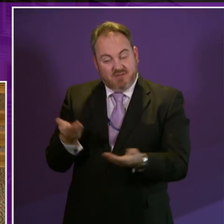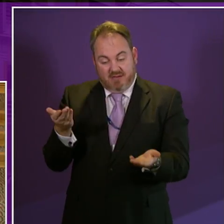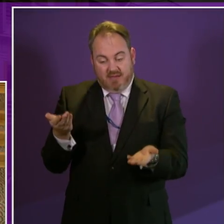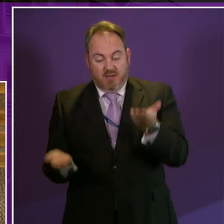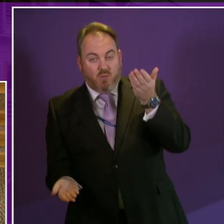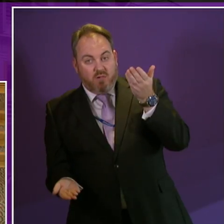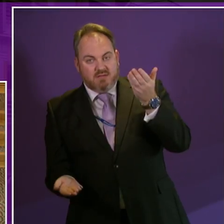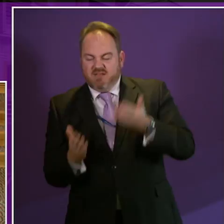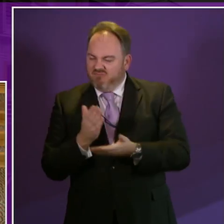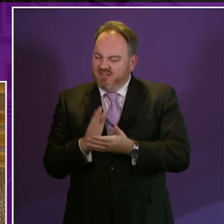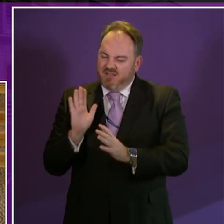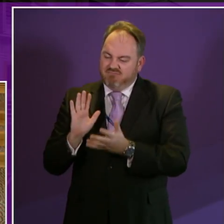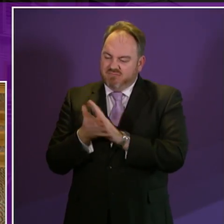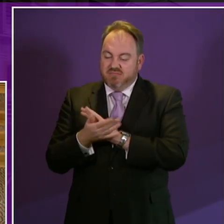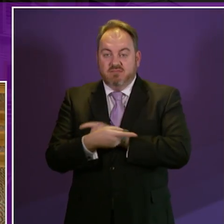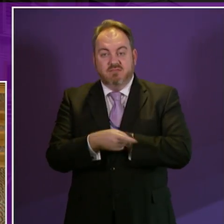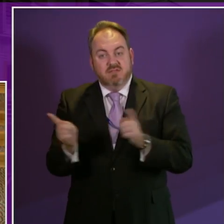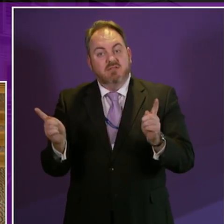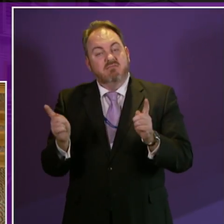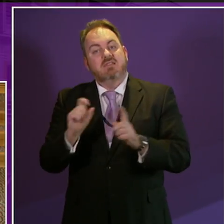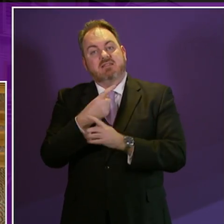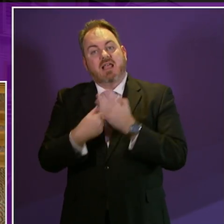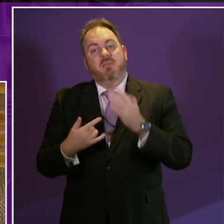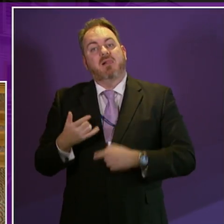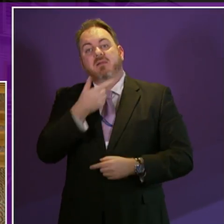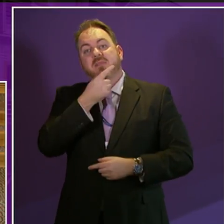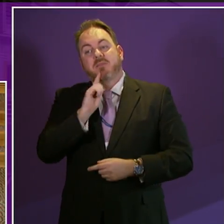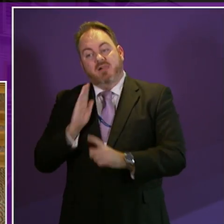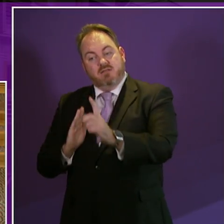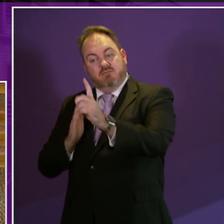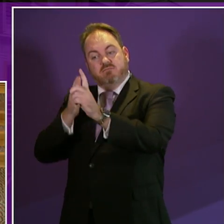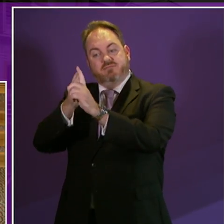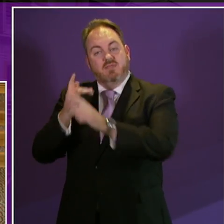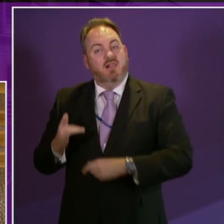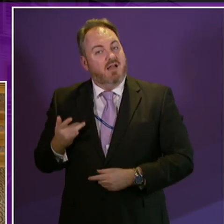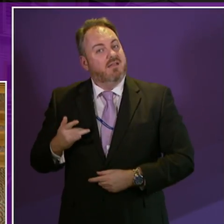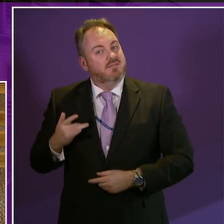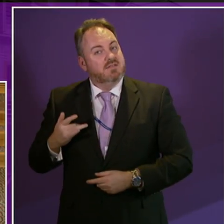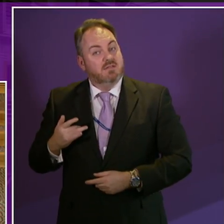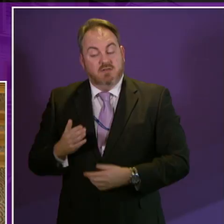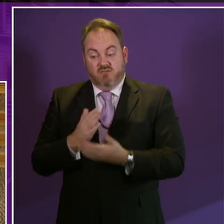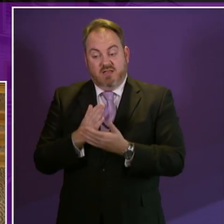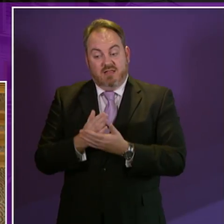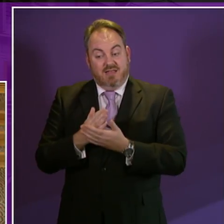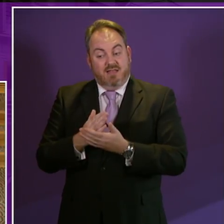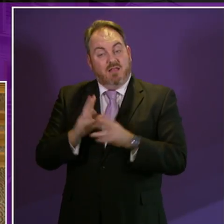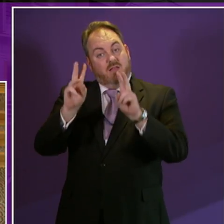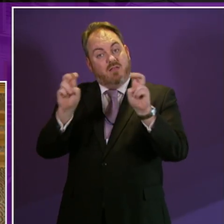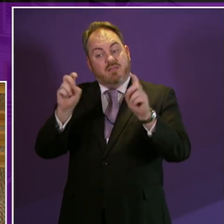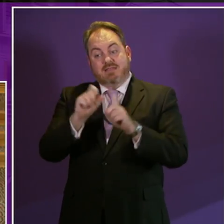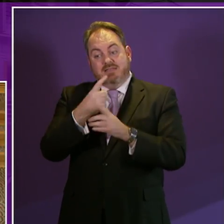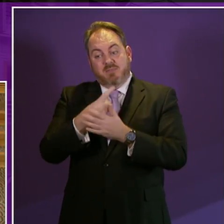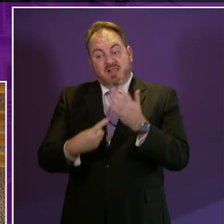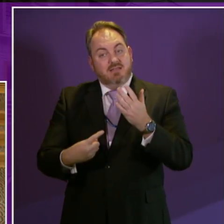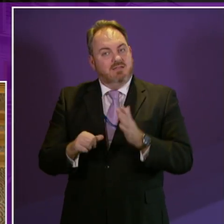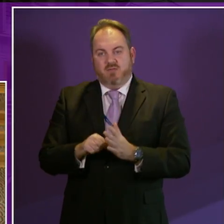affect the lives and the chances of disabled people every single day. The disability isn't the problem, it's